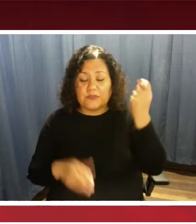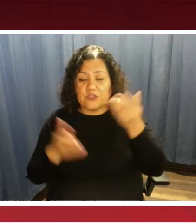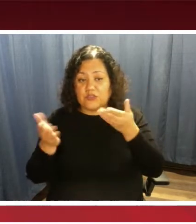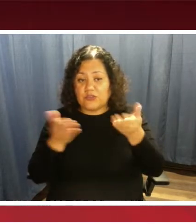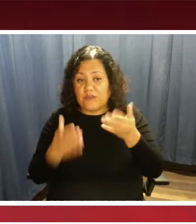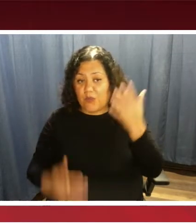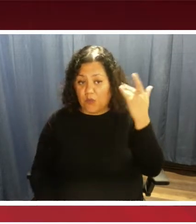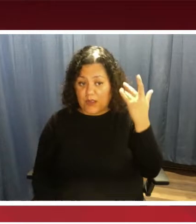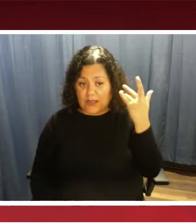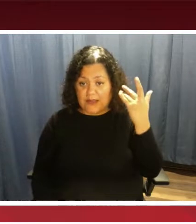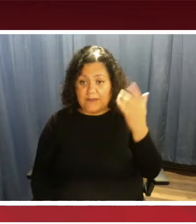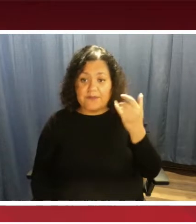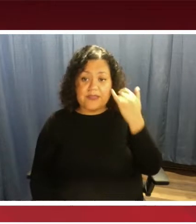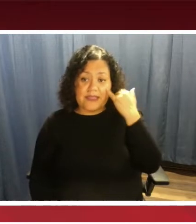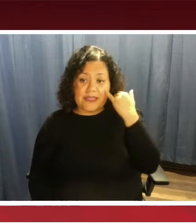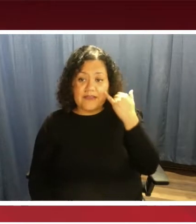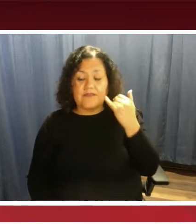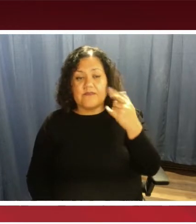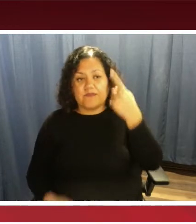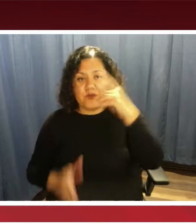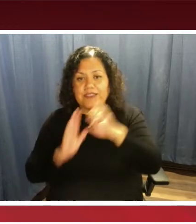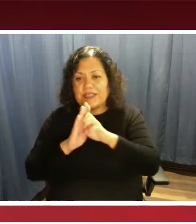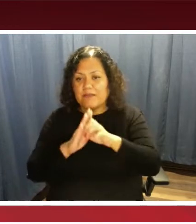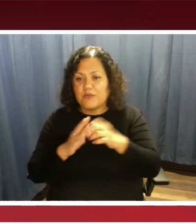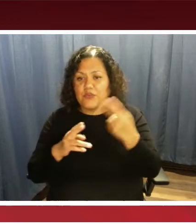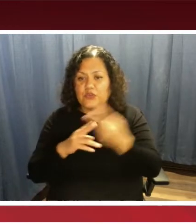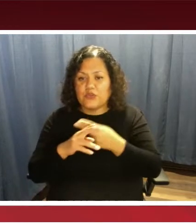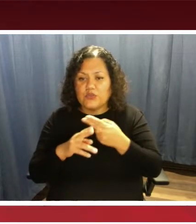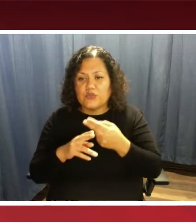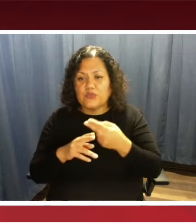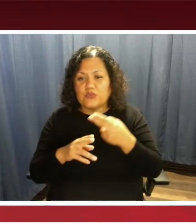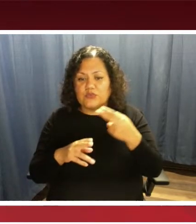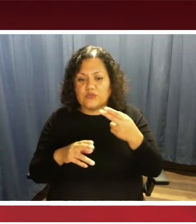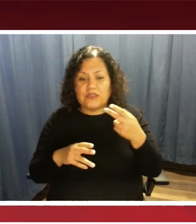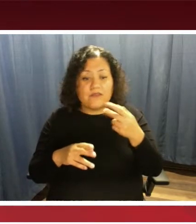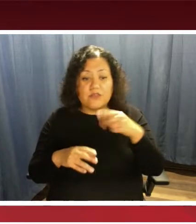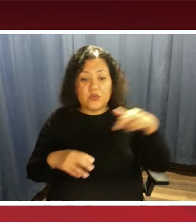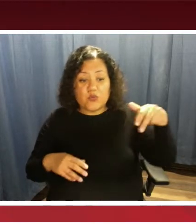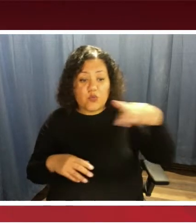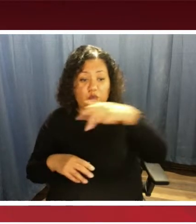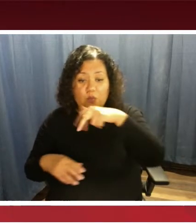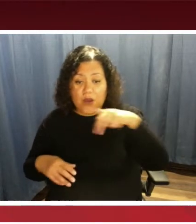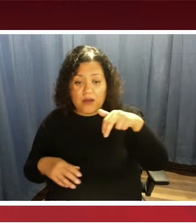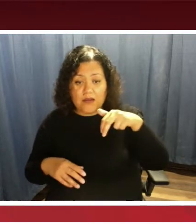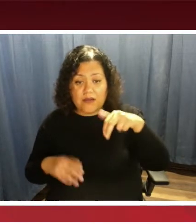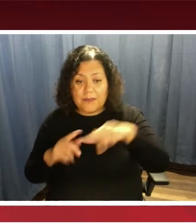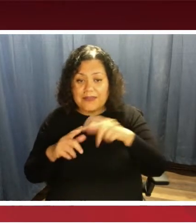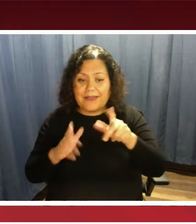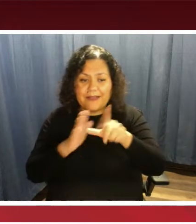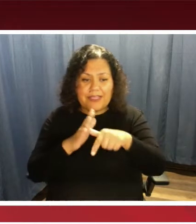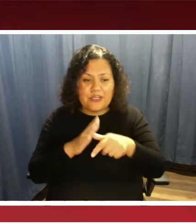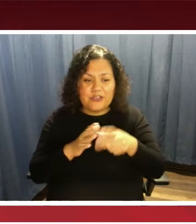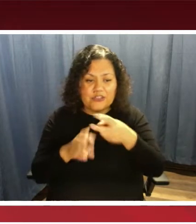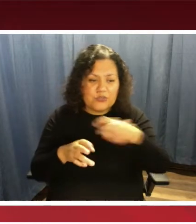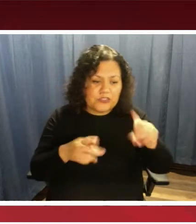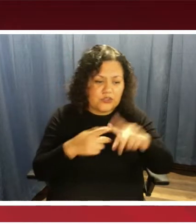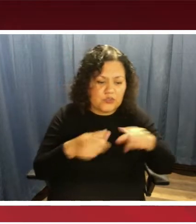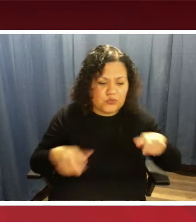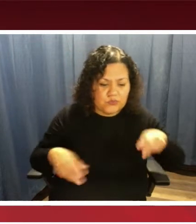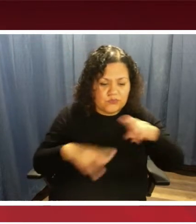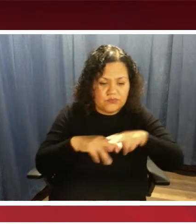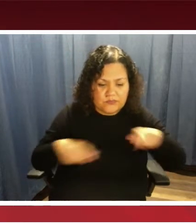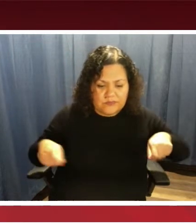is that if you're ambulatory and then you come in a wheelchair, we have not reserved a seat for you in the wheelchair slot.